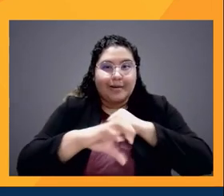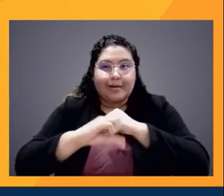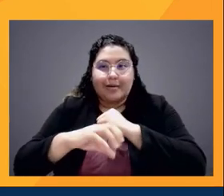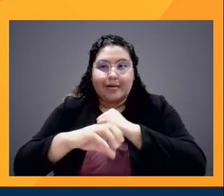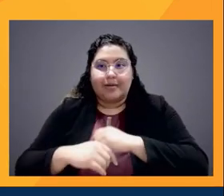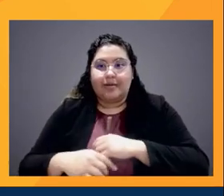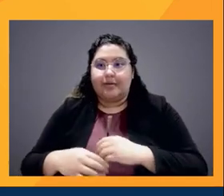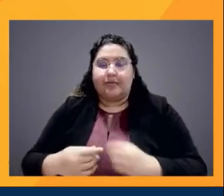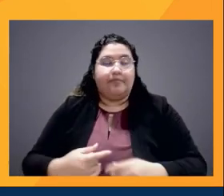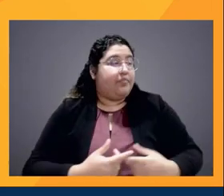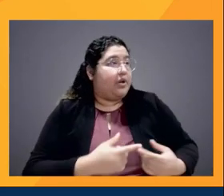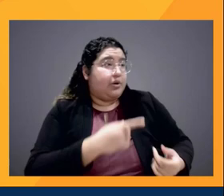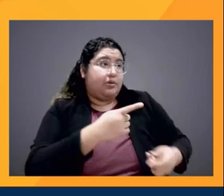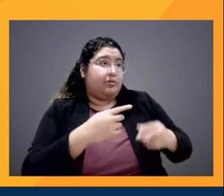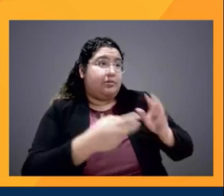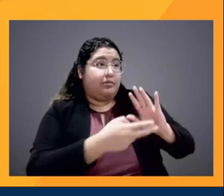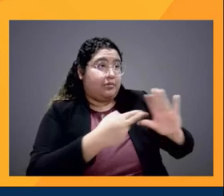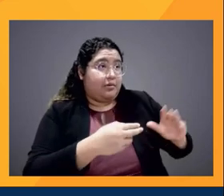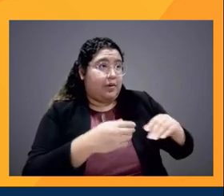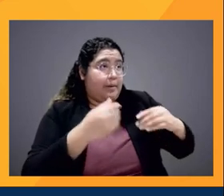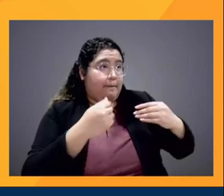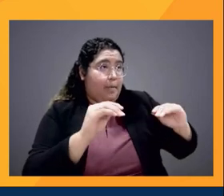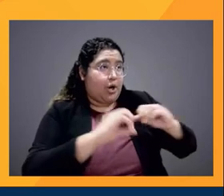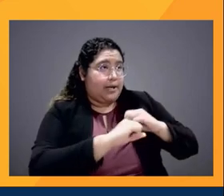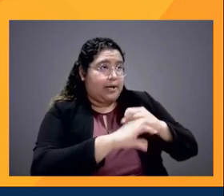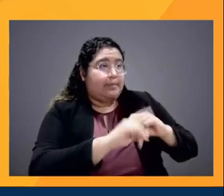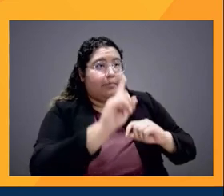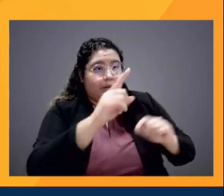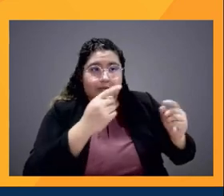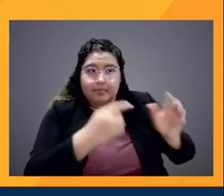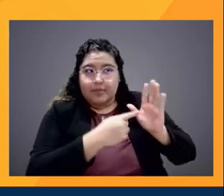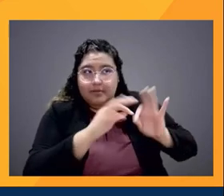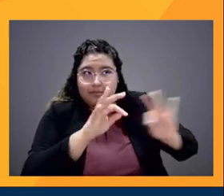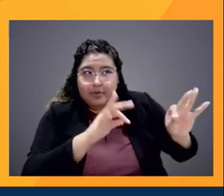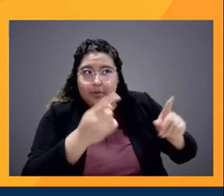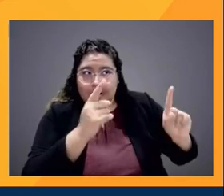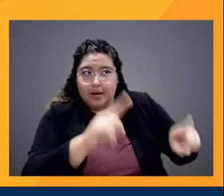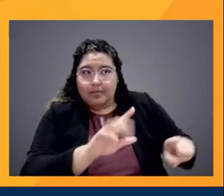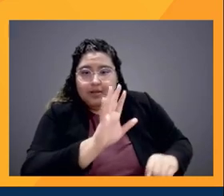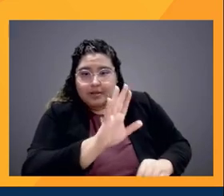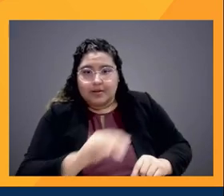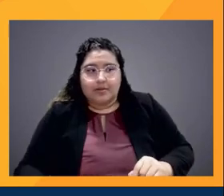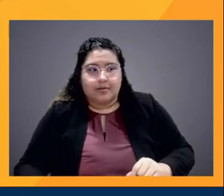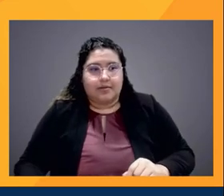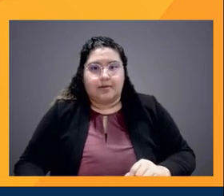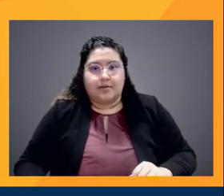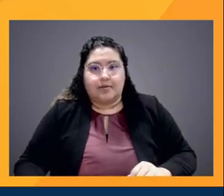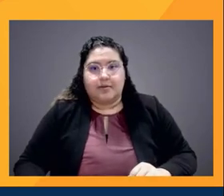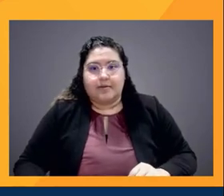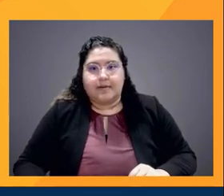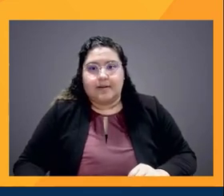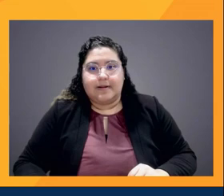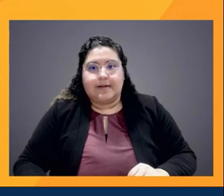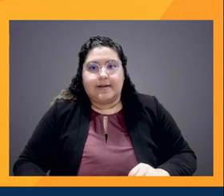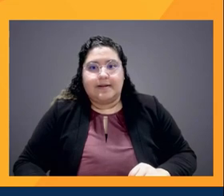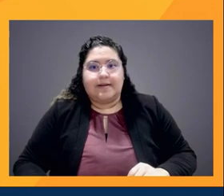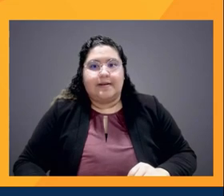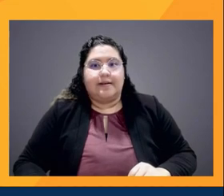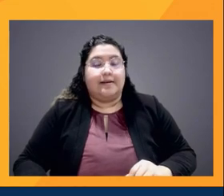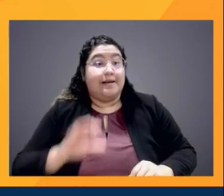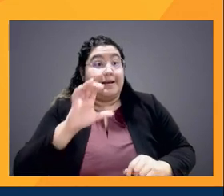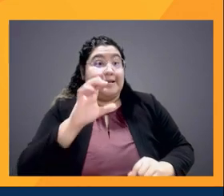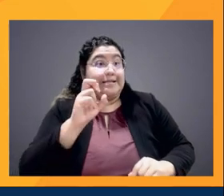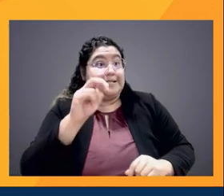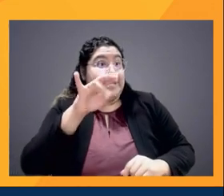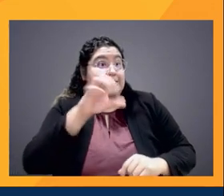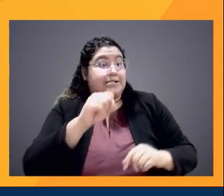marketing, but here's what happens, right? You, you, the census comes out. Everybody's like, oh my God, Hispanics,